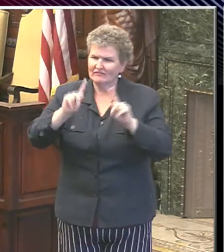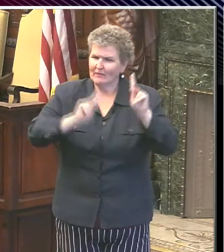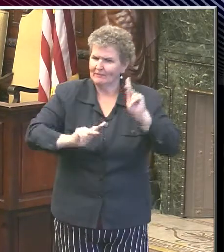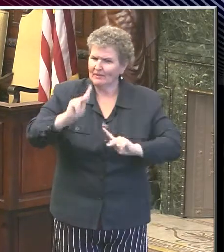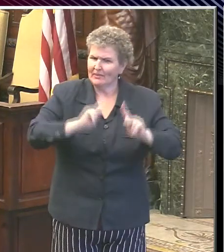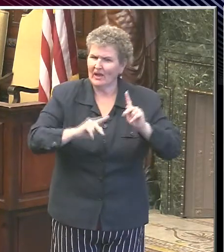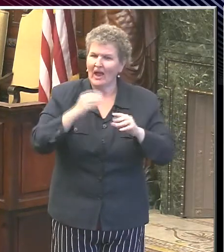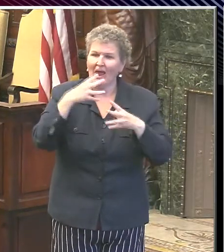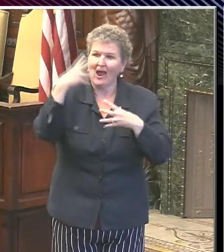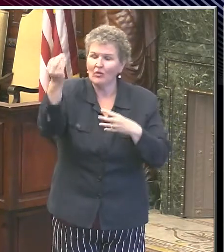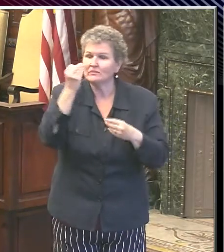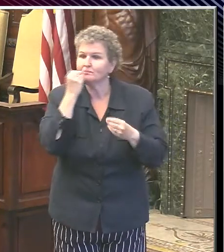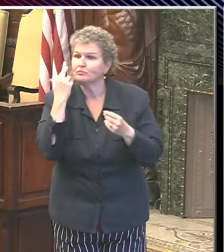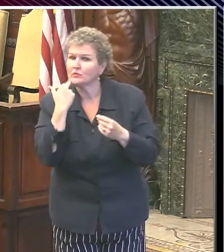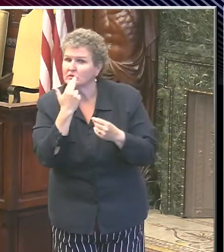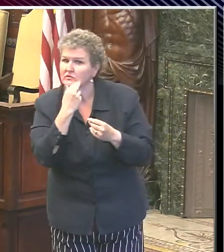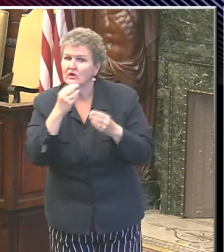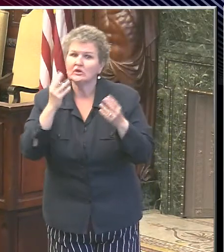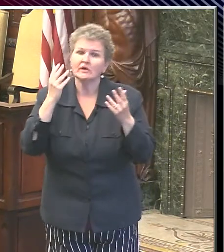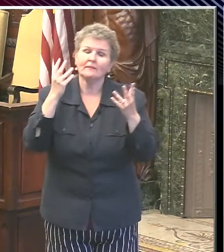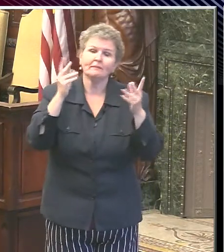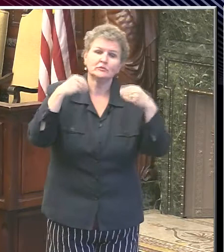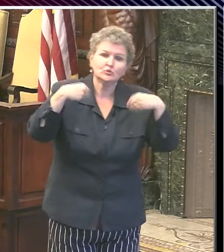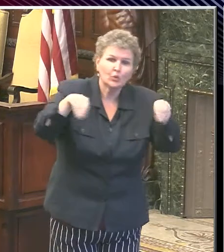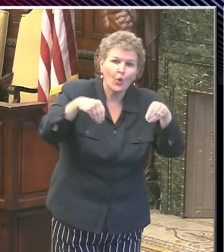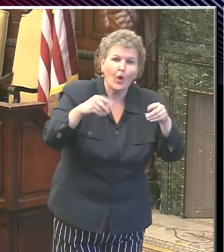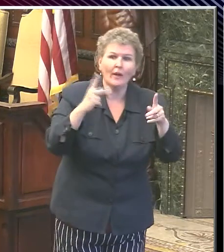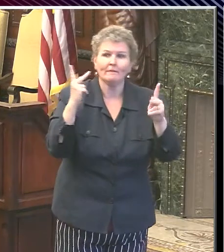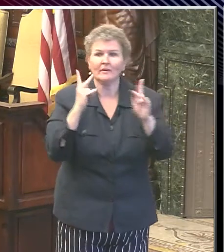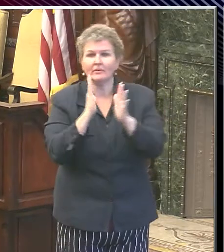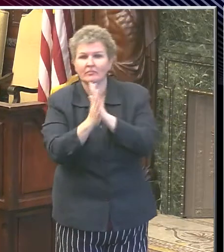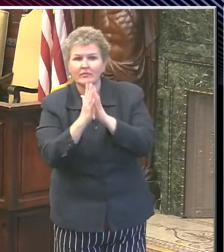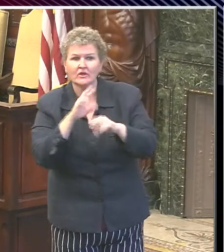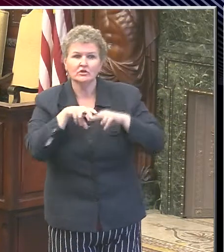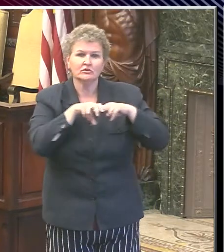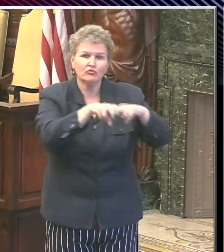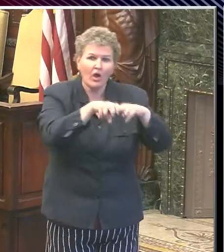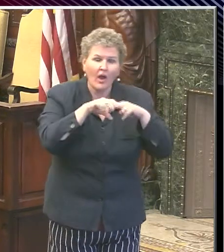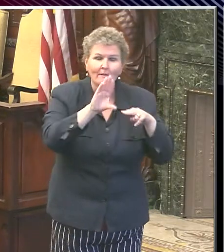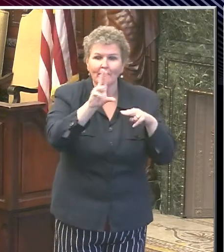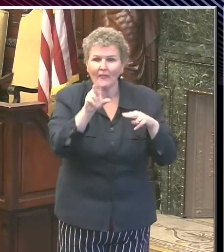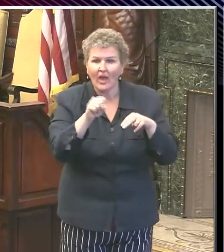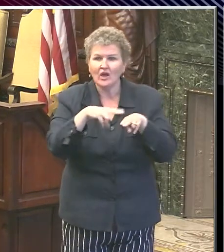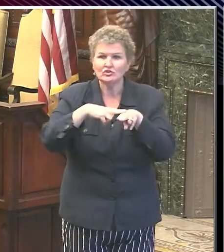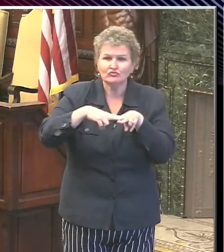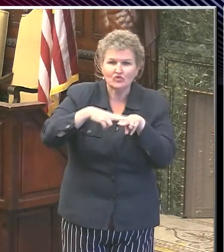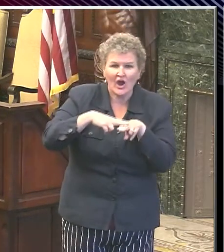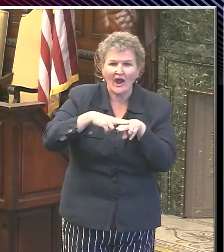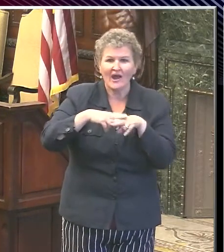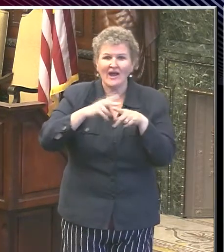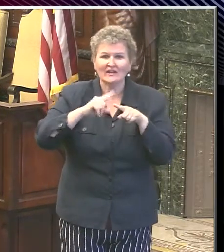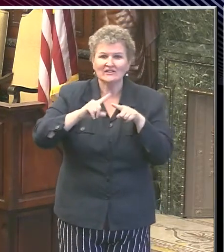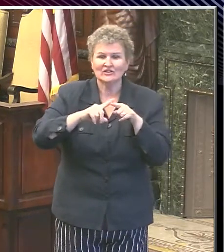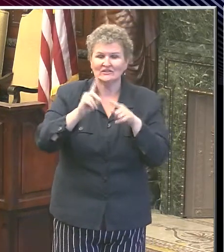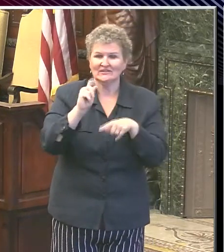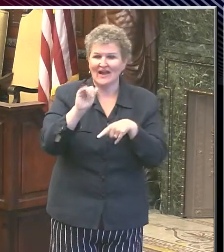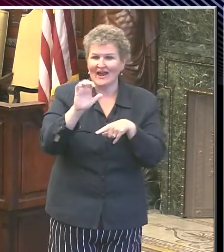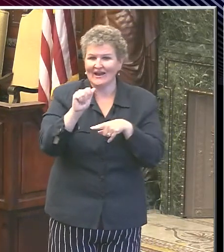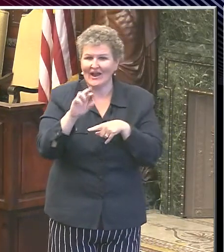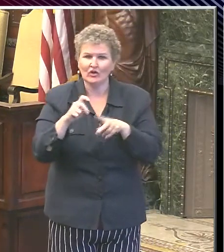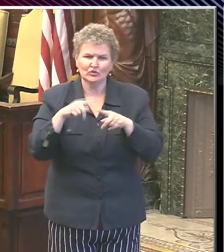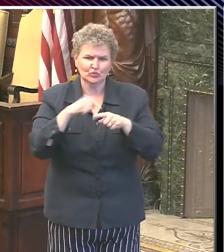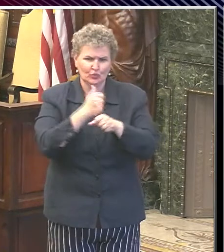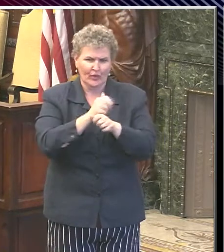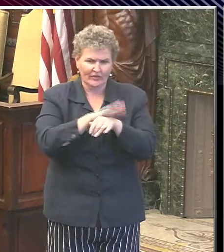or as they pass through interior SEPTA stations. It's a new data system, so we're learning exactly how to interpret the